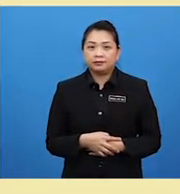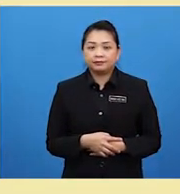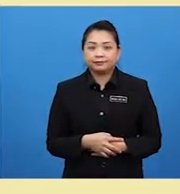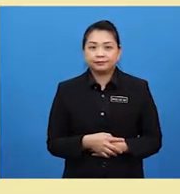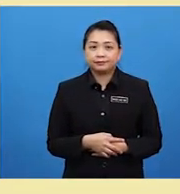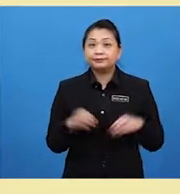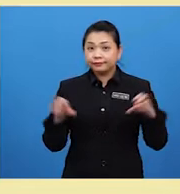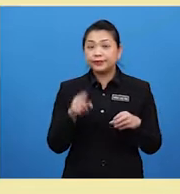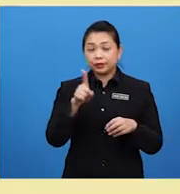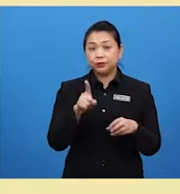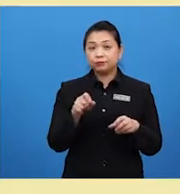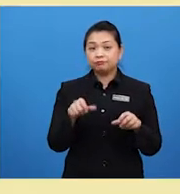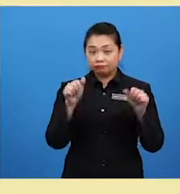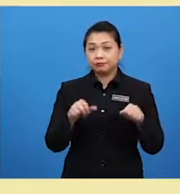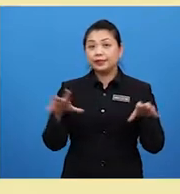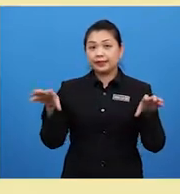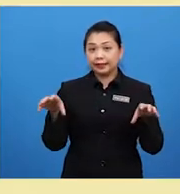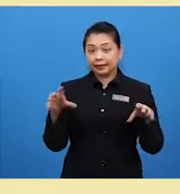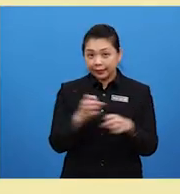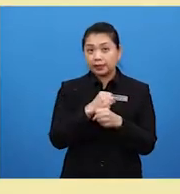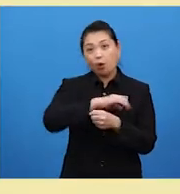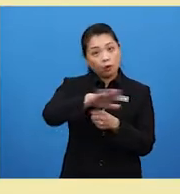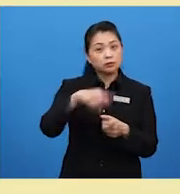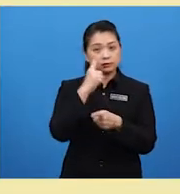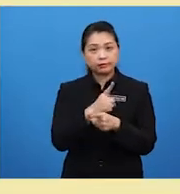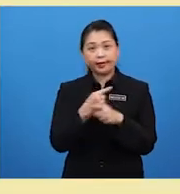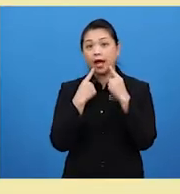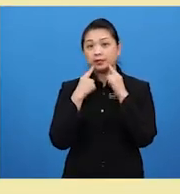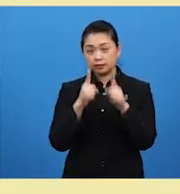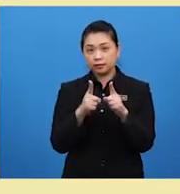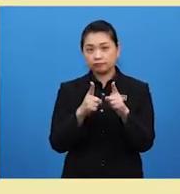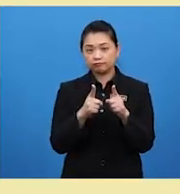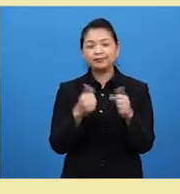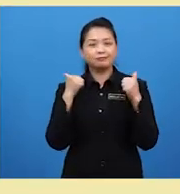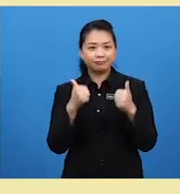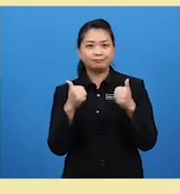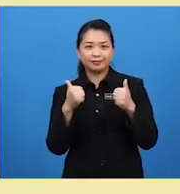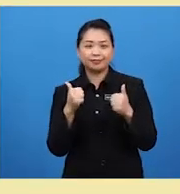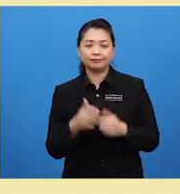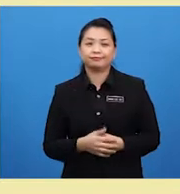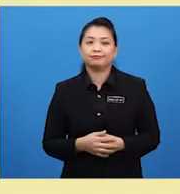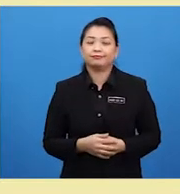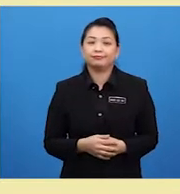Did you manage to get all the correct answers? Well done!